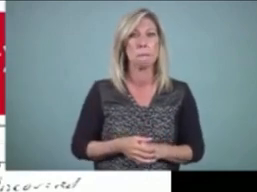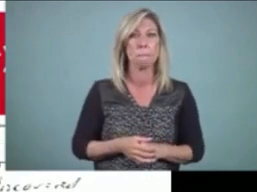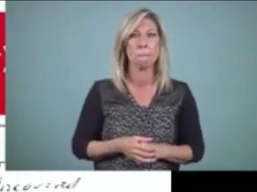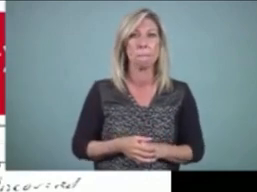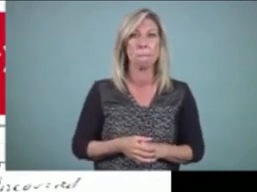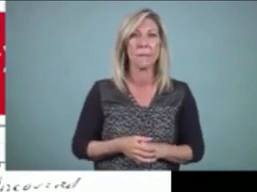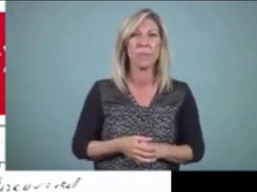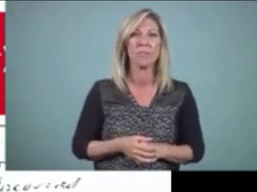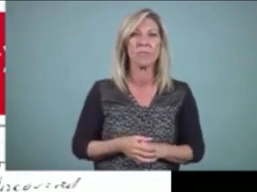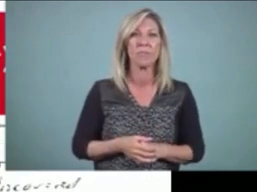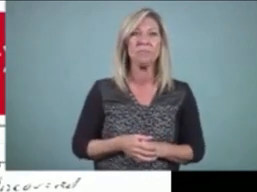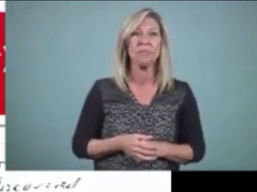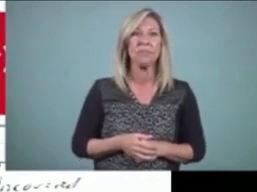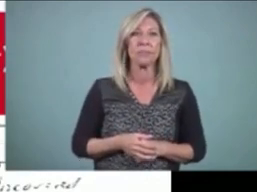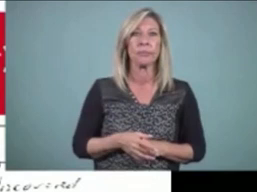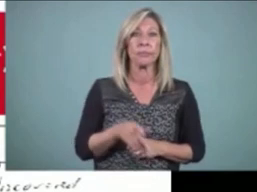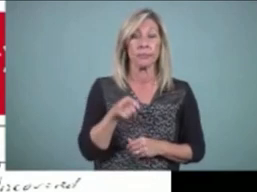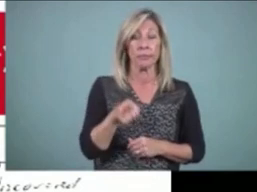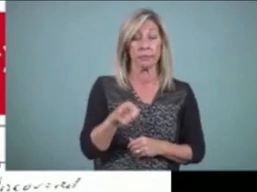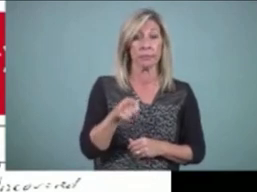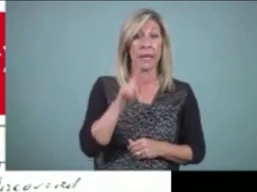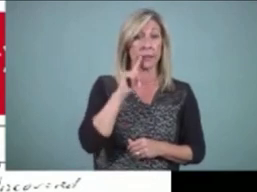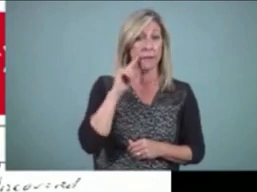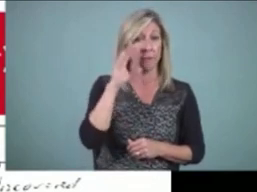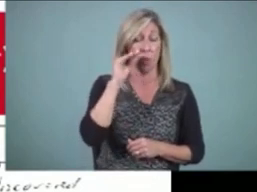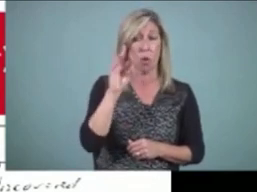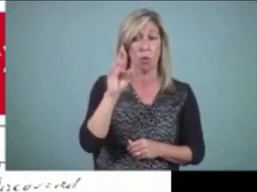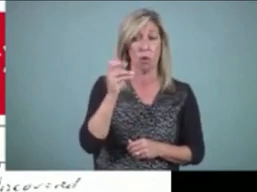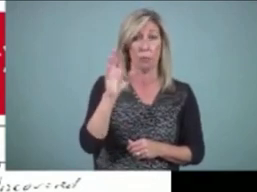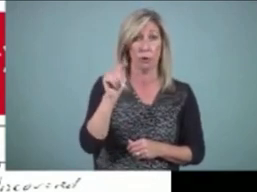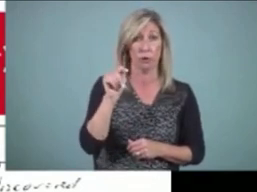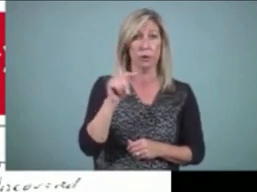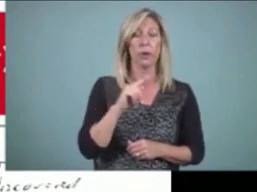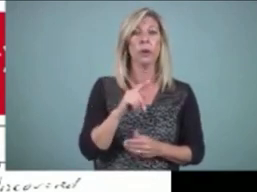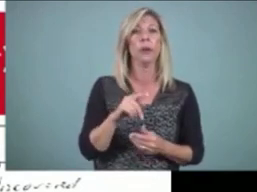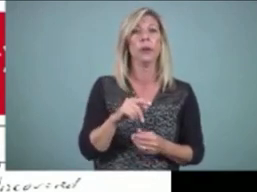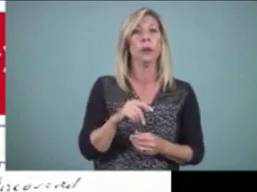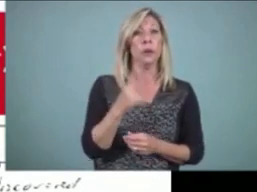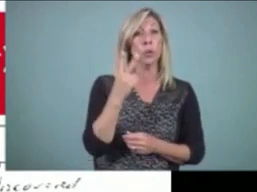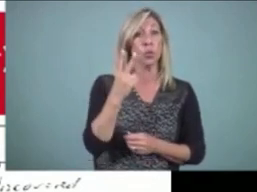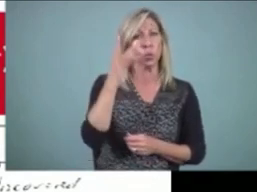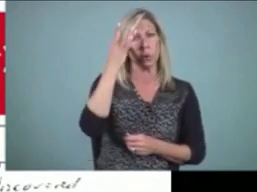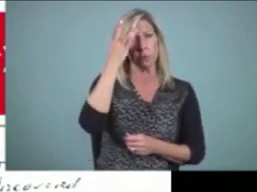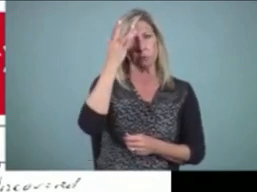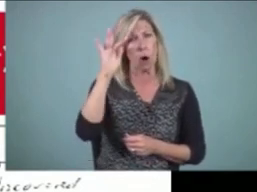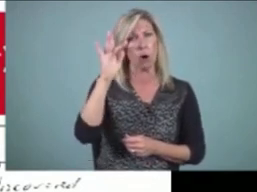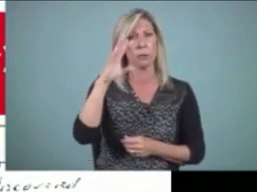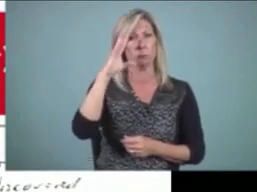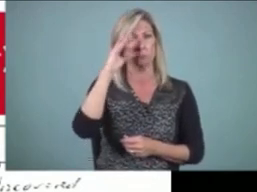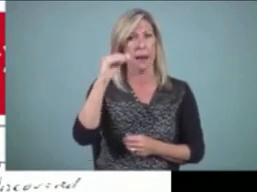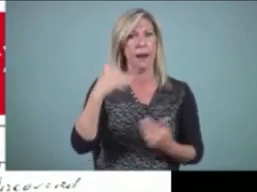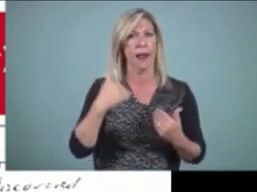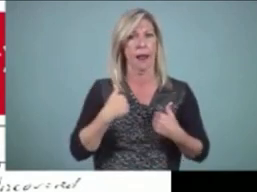In this piece, Robert writes, two smarts men have the equipment to the depth of ocean with bowl head and heavy